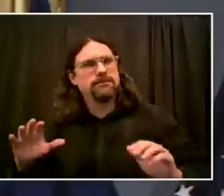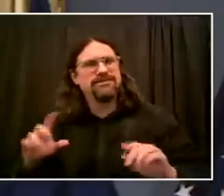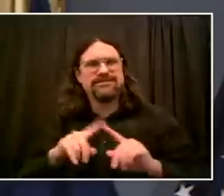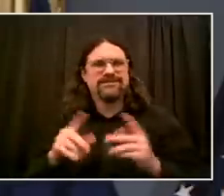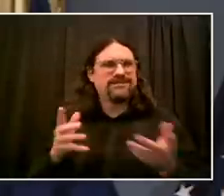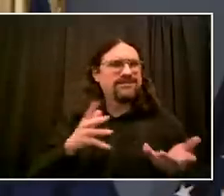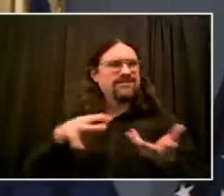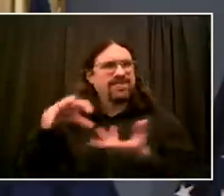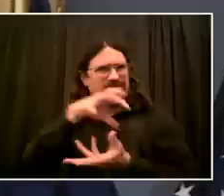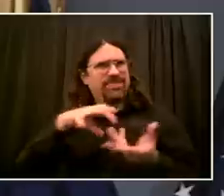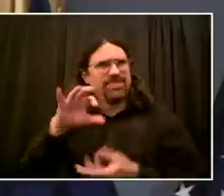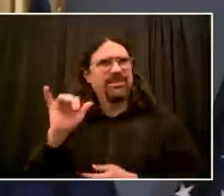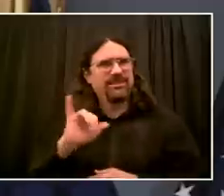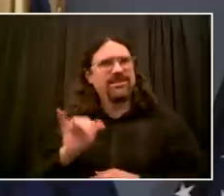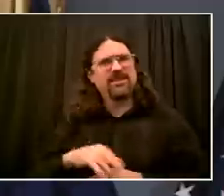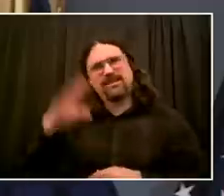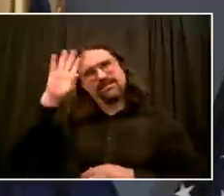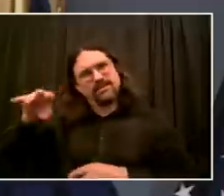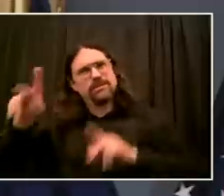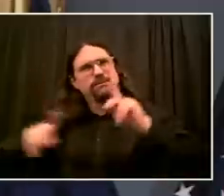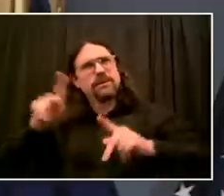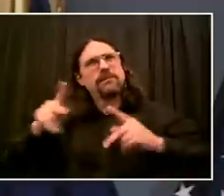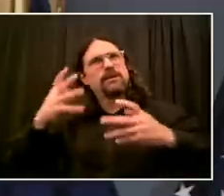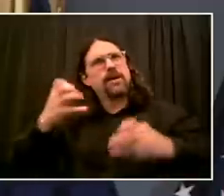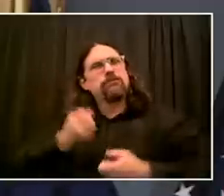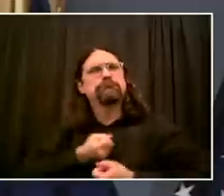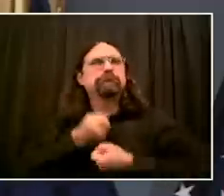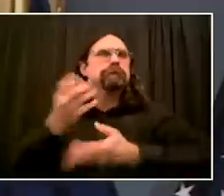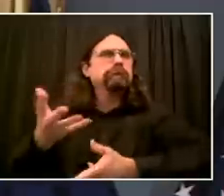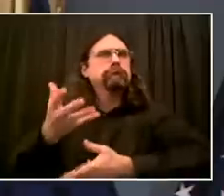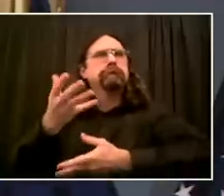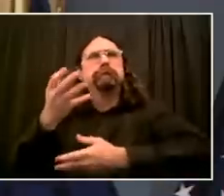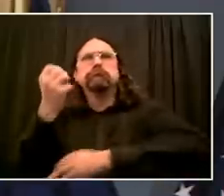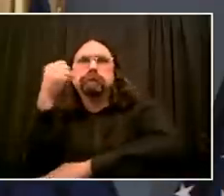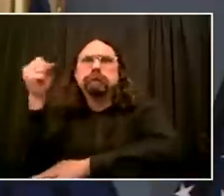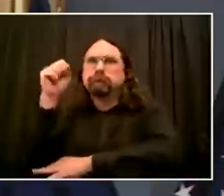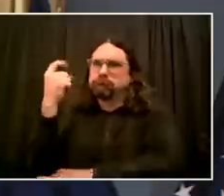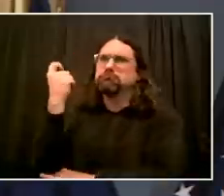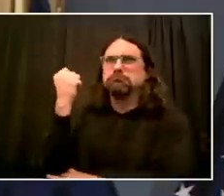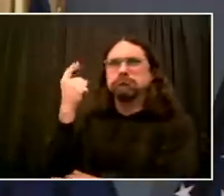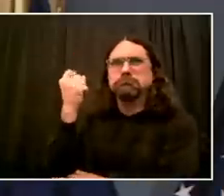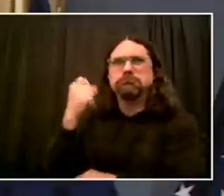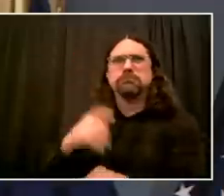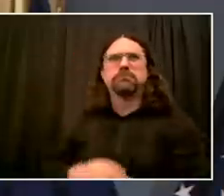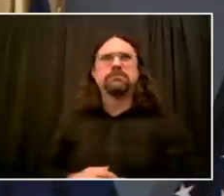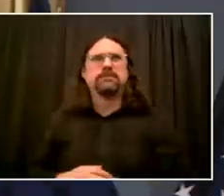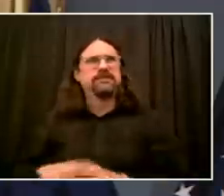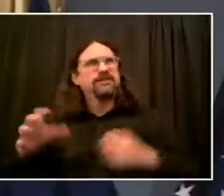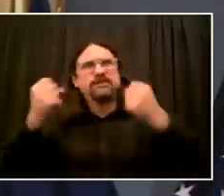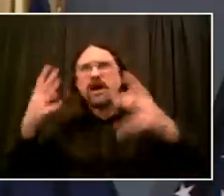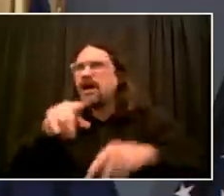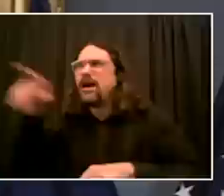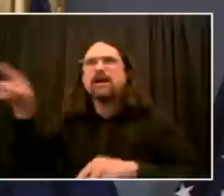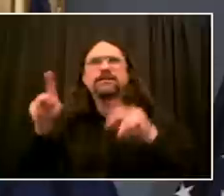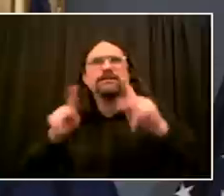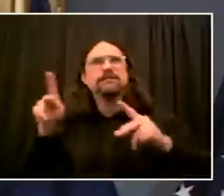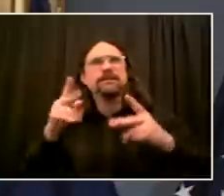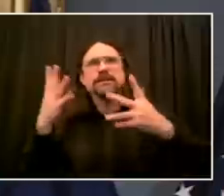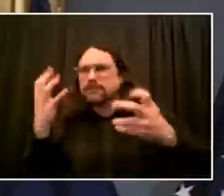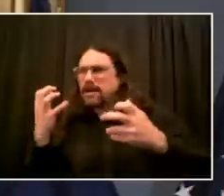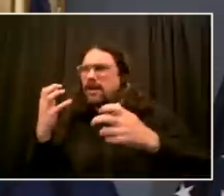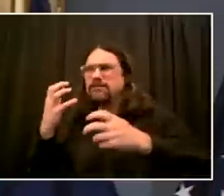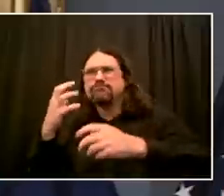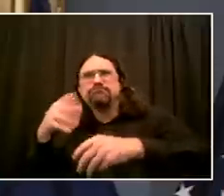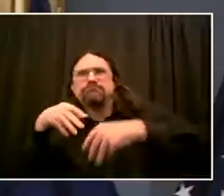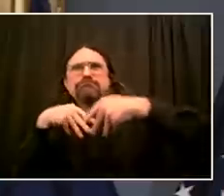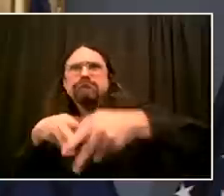protesters are protesting. There are changes we have to make. There are changes we will make in this city and we should make in this country.